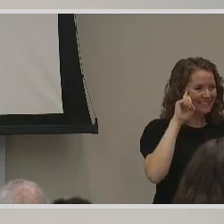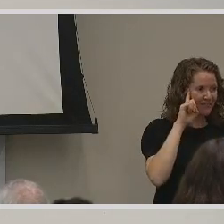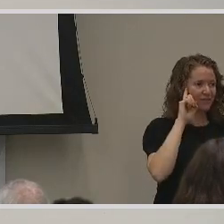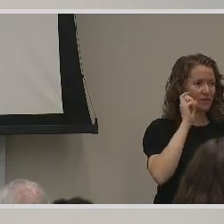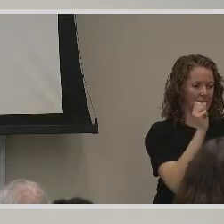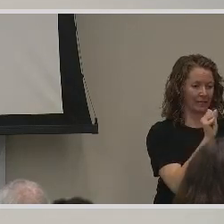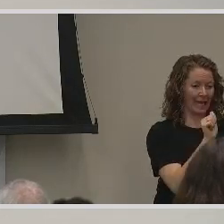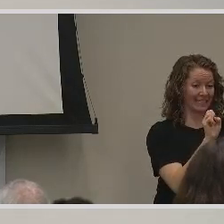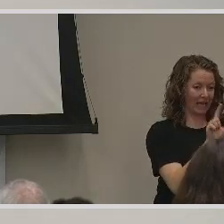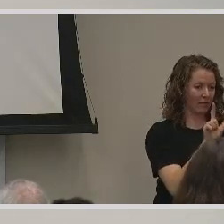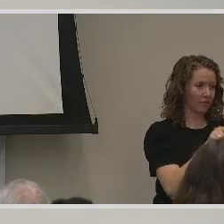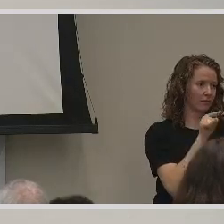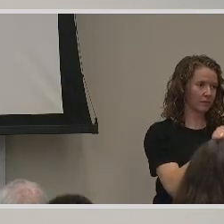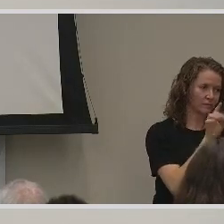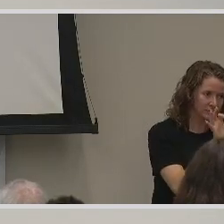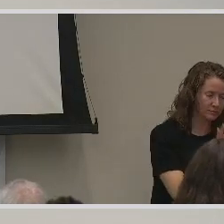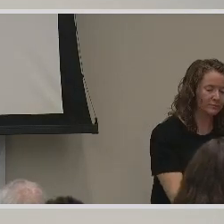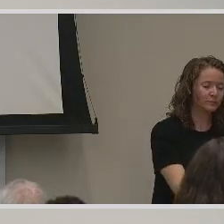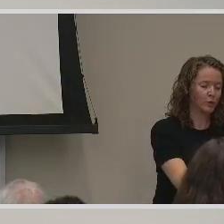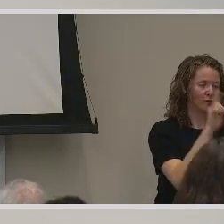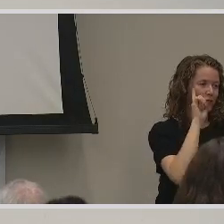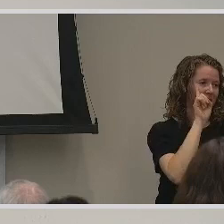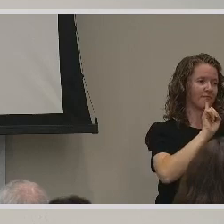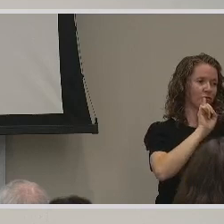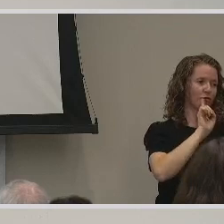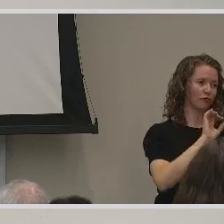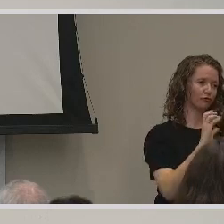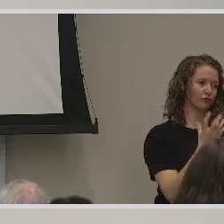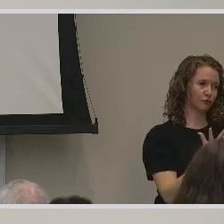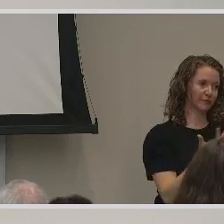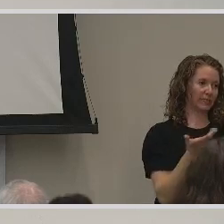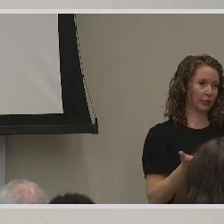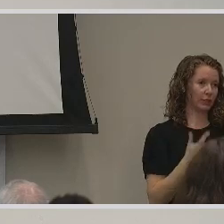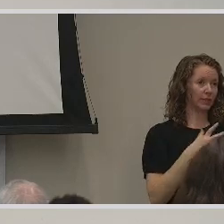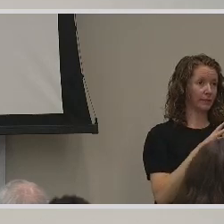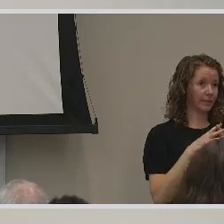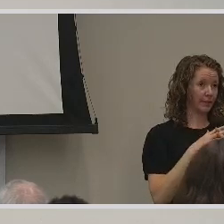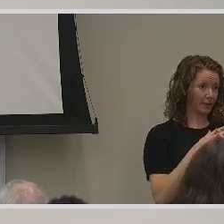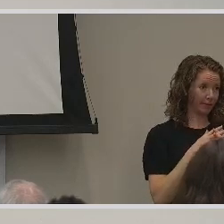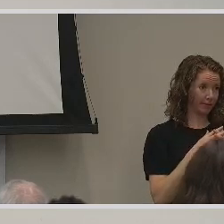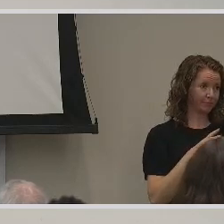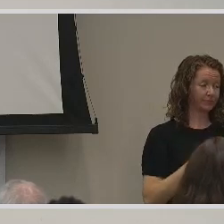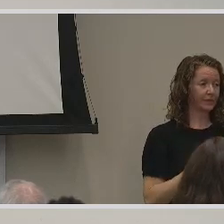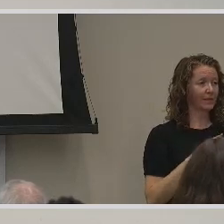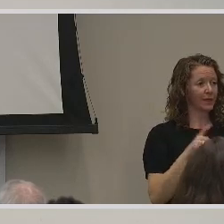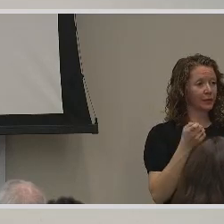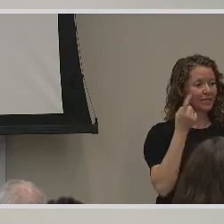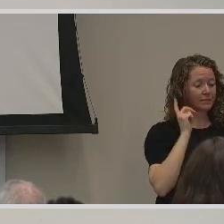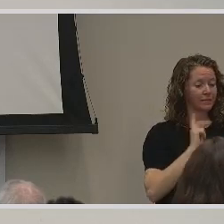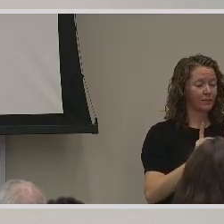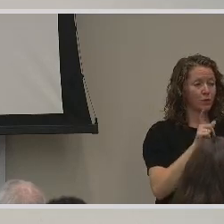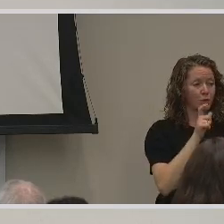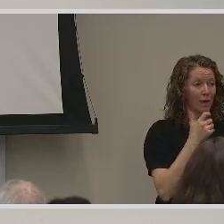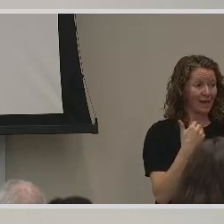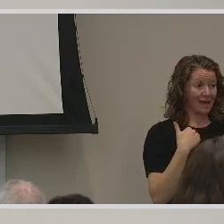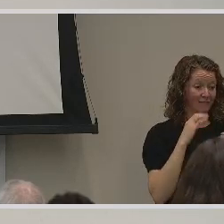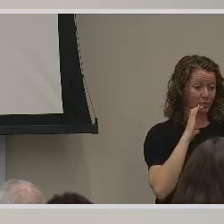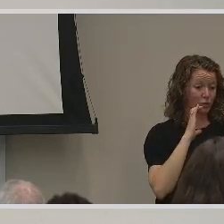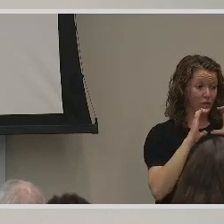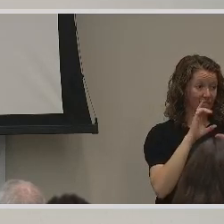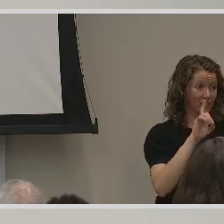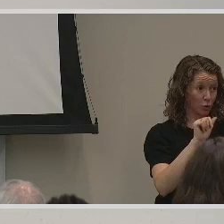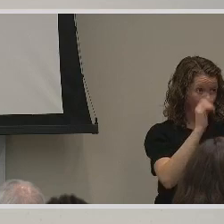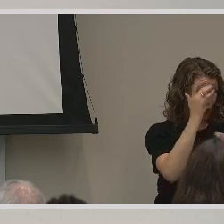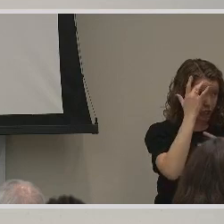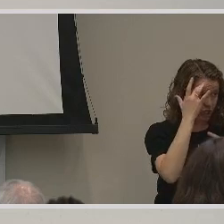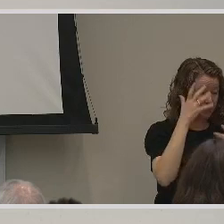There's one of the power, that's one of the powers of American Sign Language. It bridges barriers for those with communication disorders, and especially in the Deaf community. It